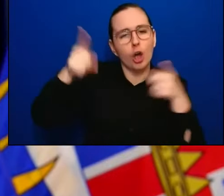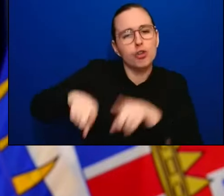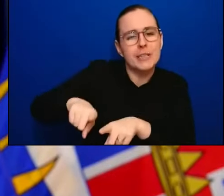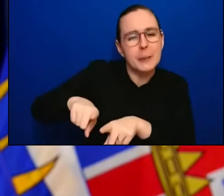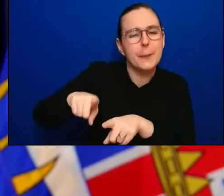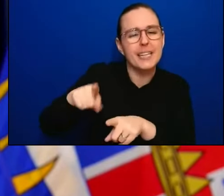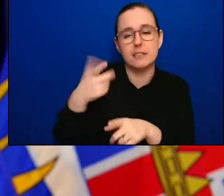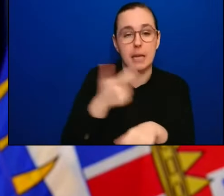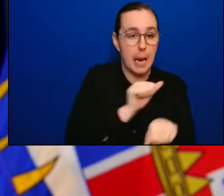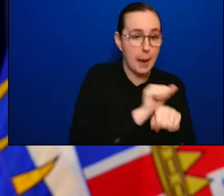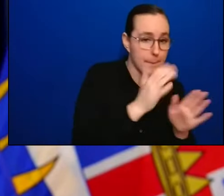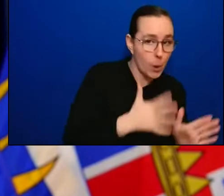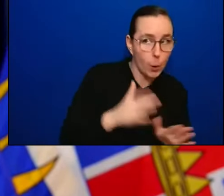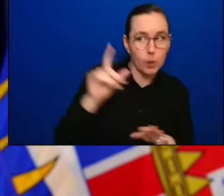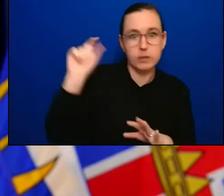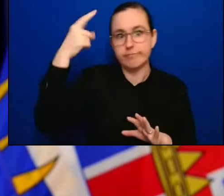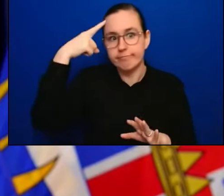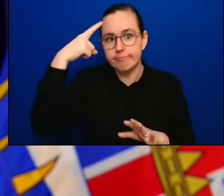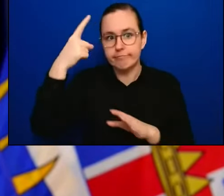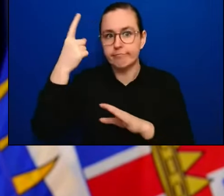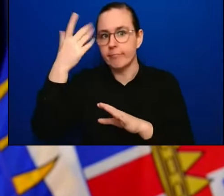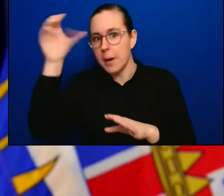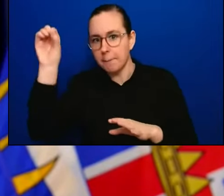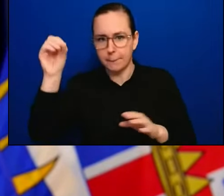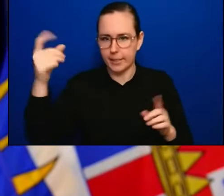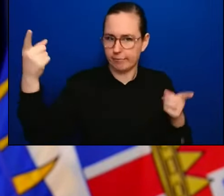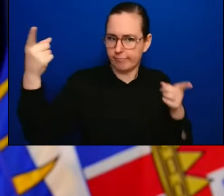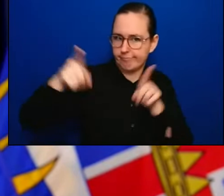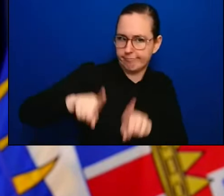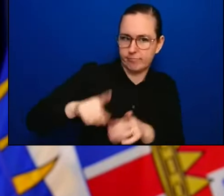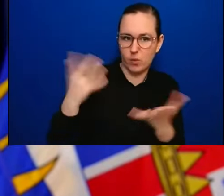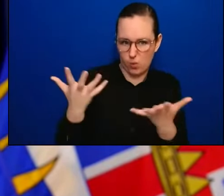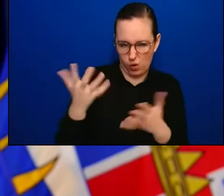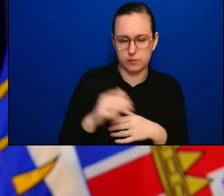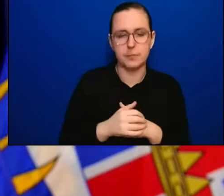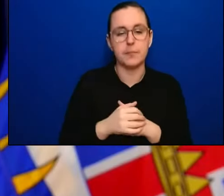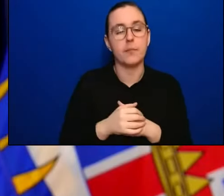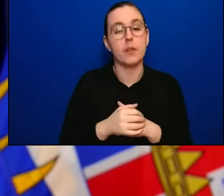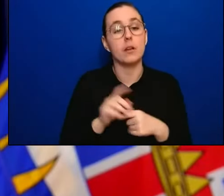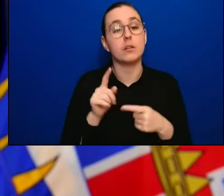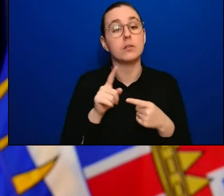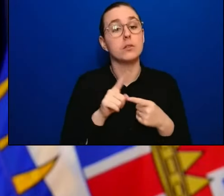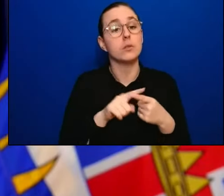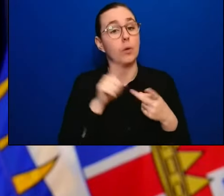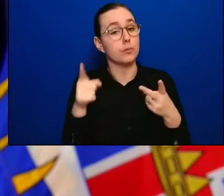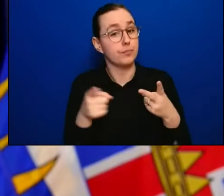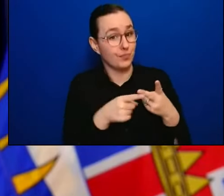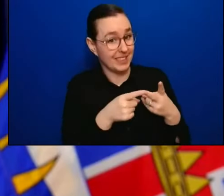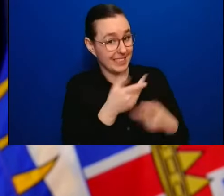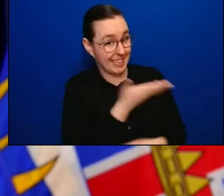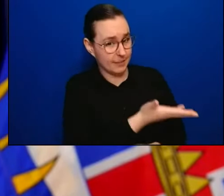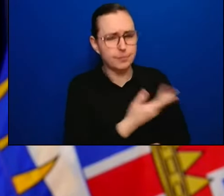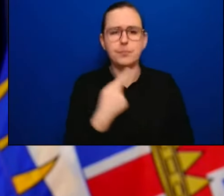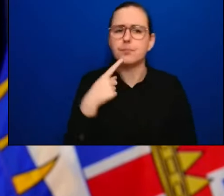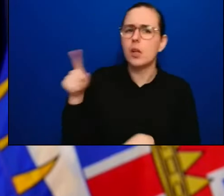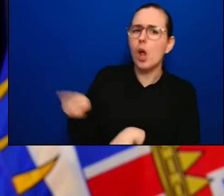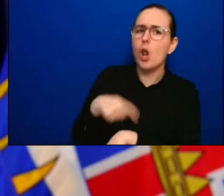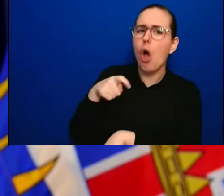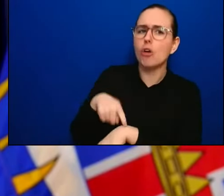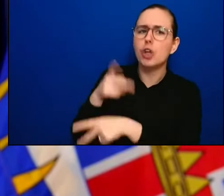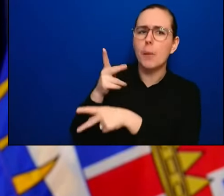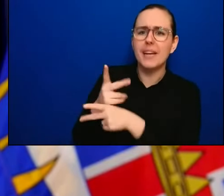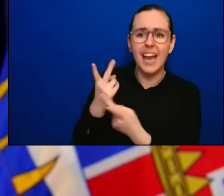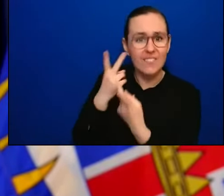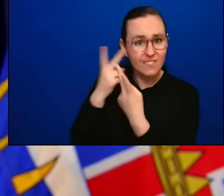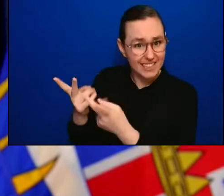Around long-term care visitations, no changes announced today on that. When should we